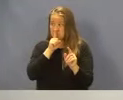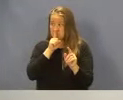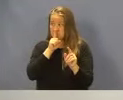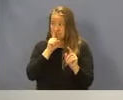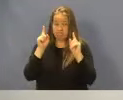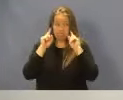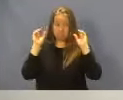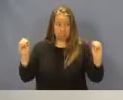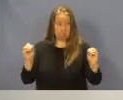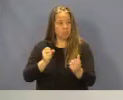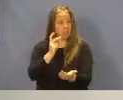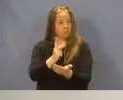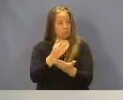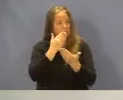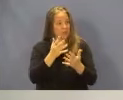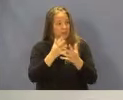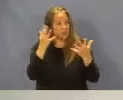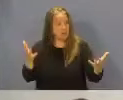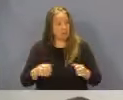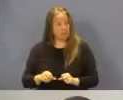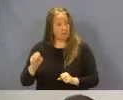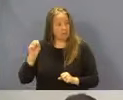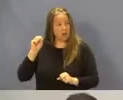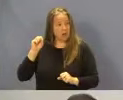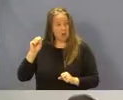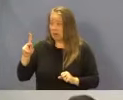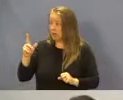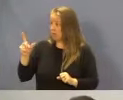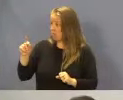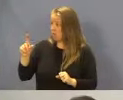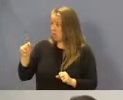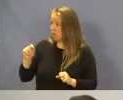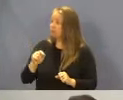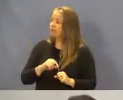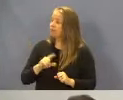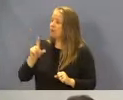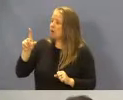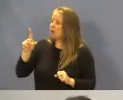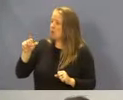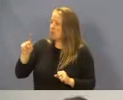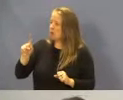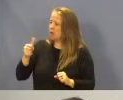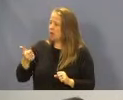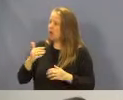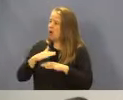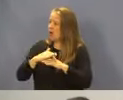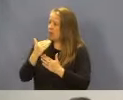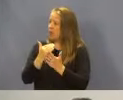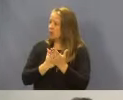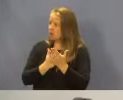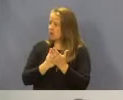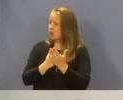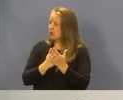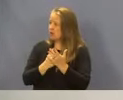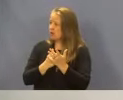Hearing none, it is approved. Thank you very much. Okay. You have one other item here and the next on the agenda for